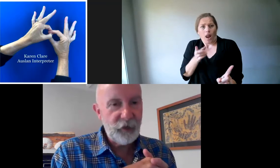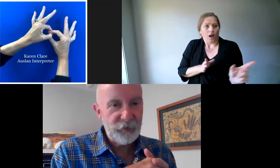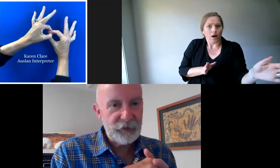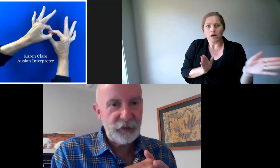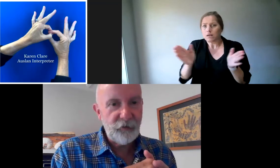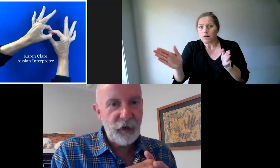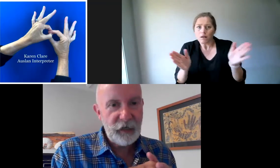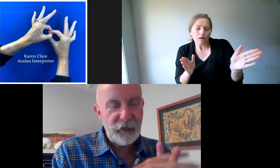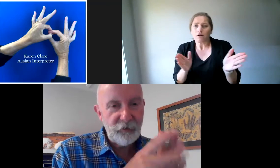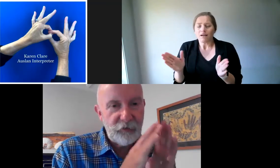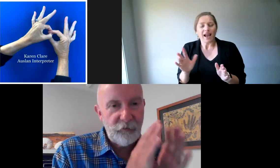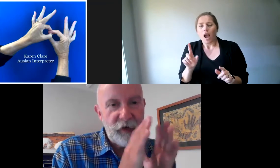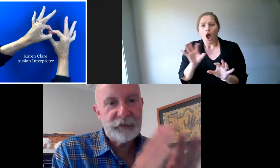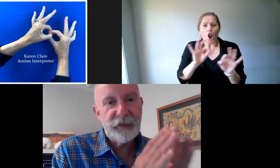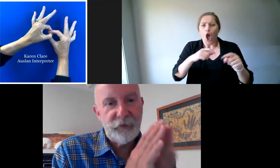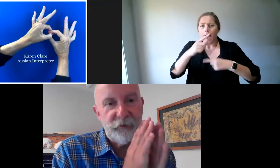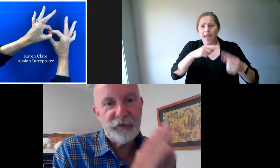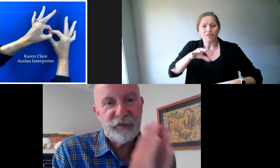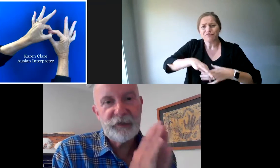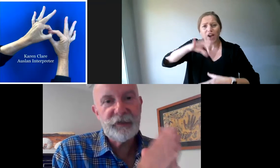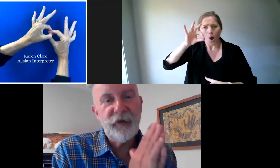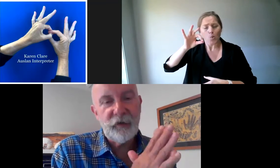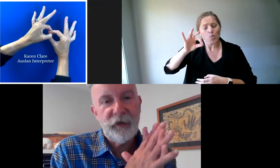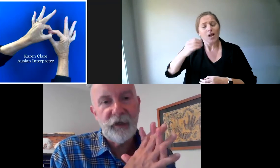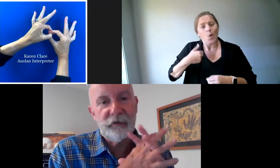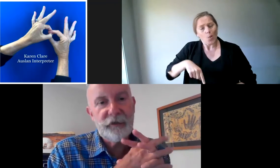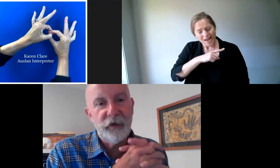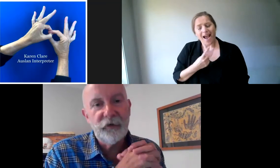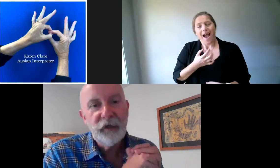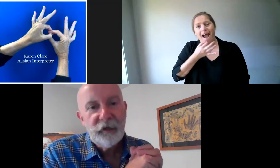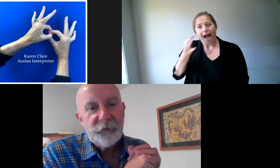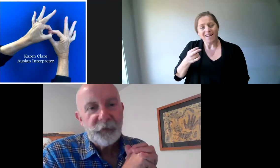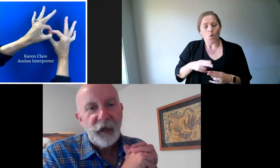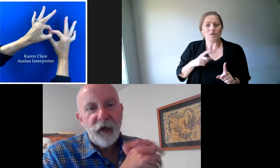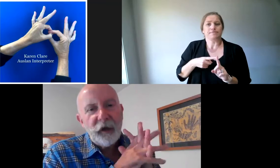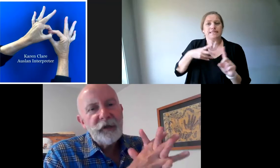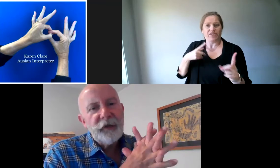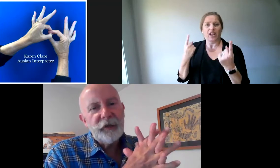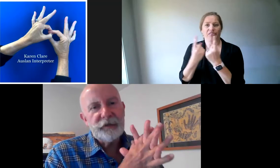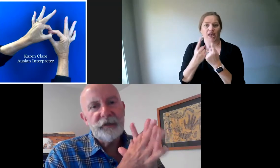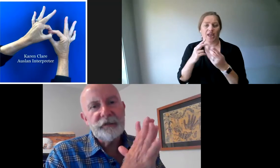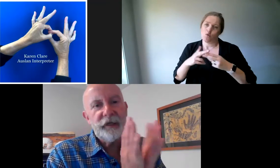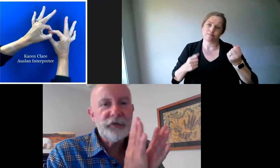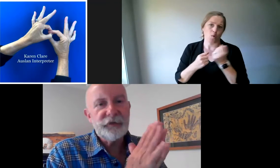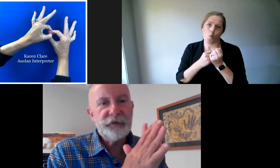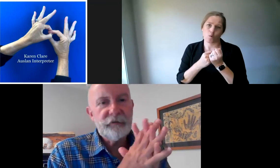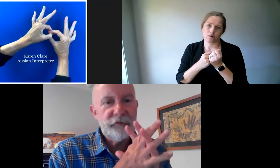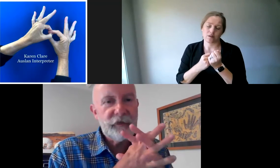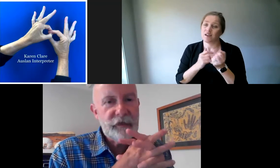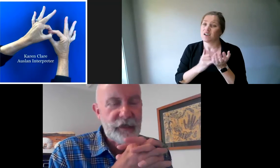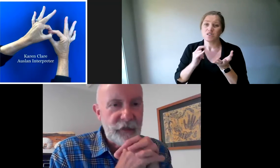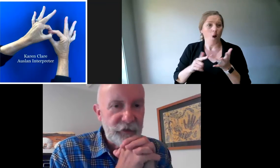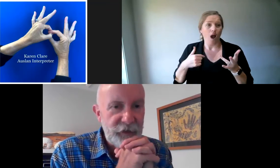in one particular way. You look, we're asking for a very specific thing. So I don't think it's contentious